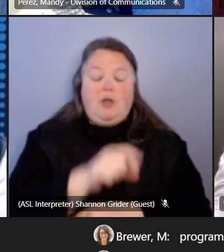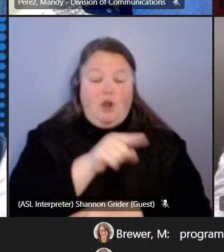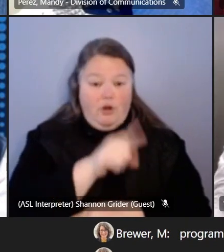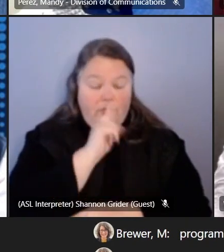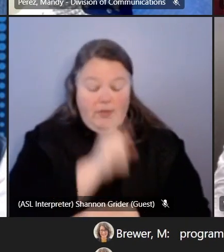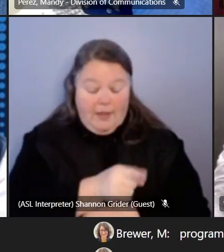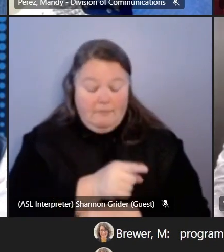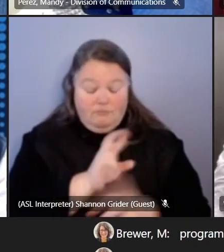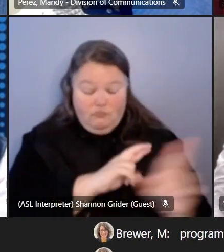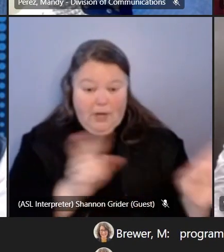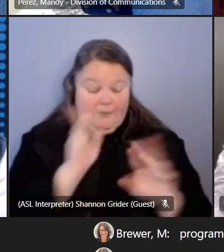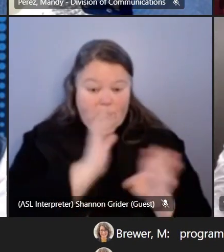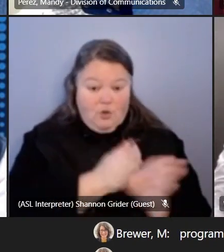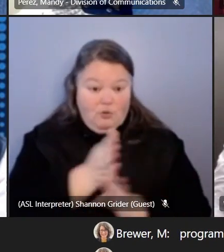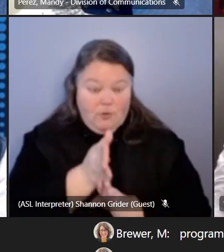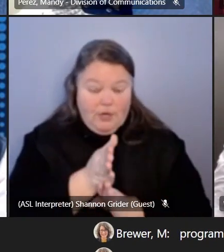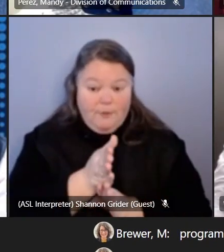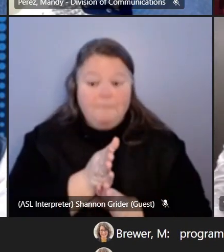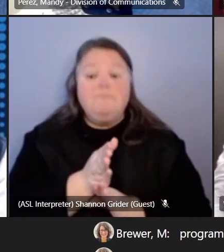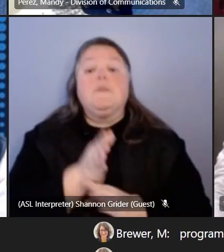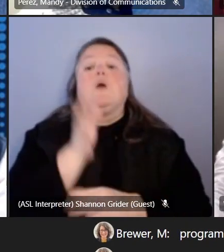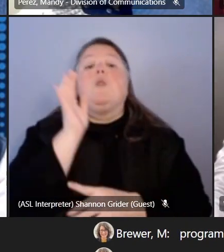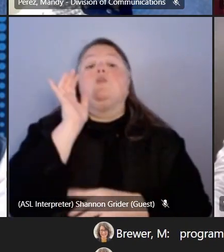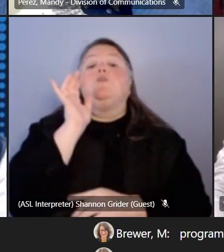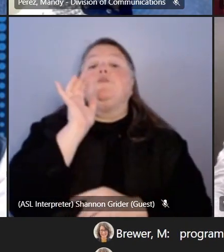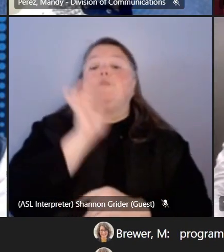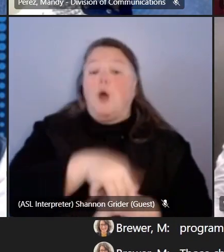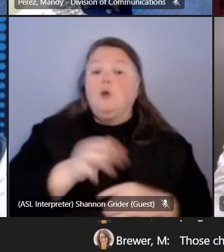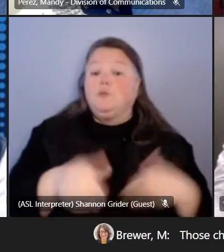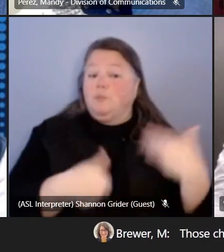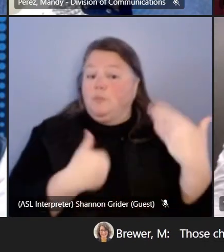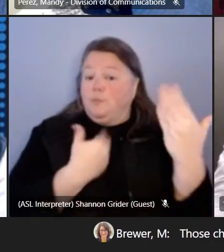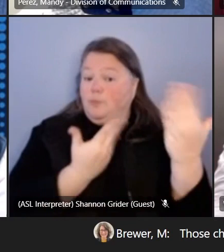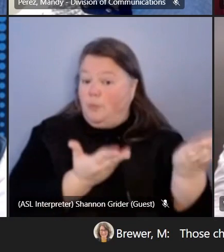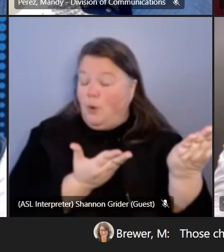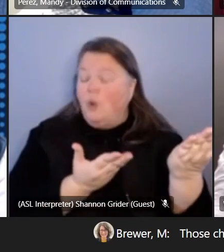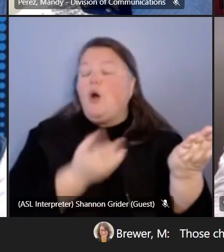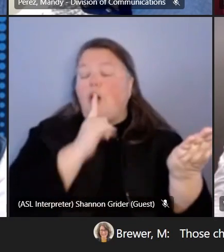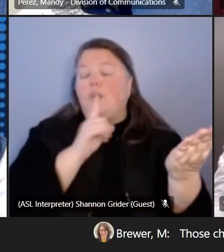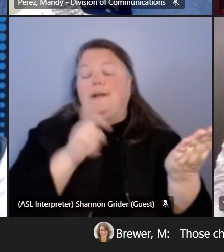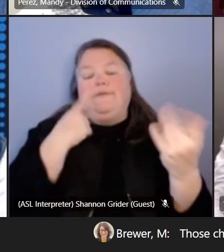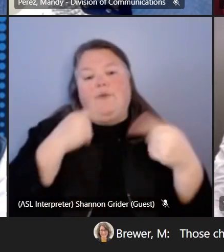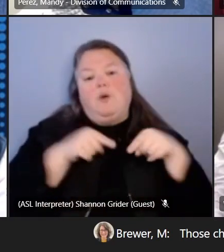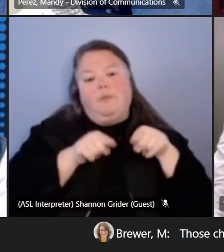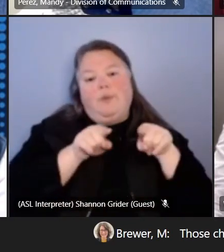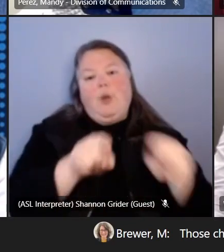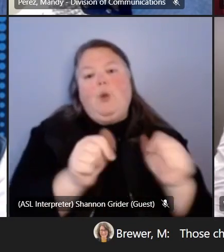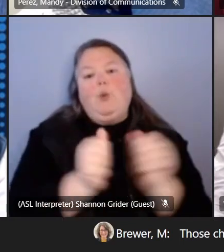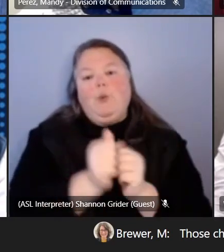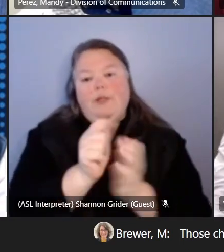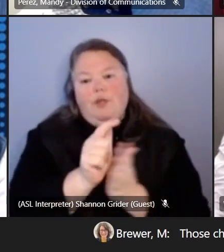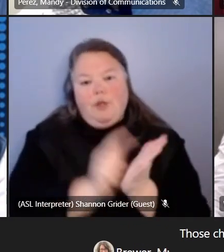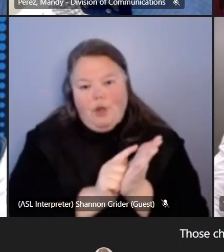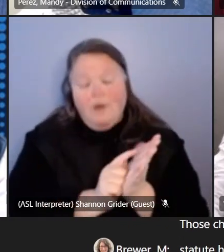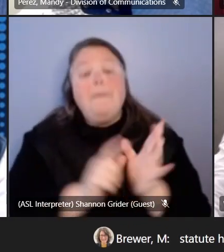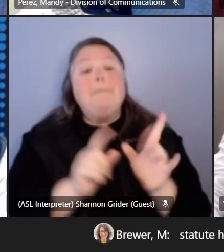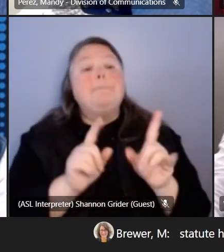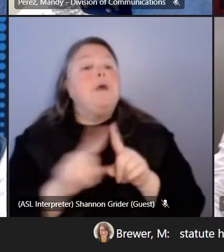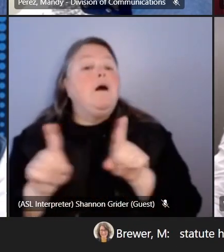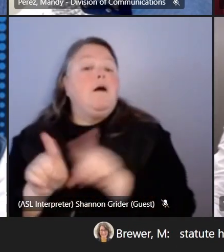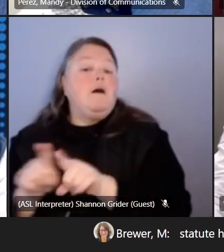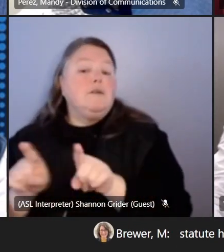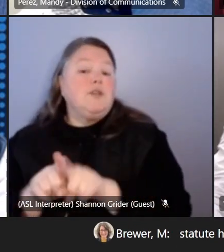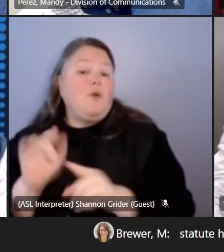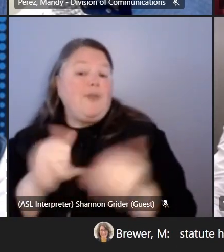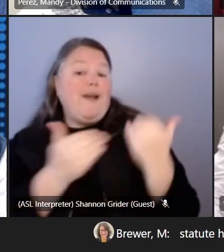that were proposed are needed to align with statute however we also are very excited about the future of our accountability